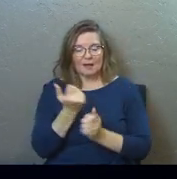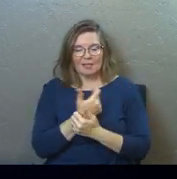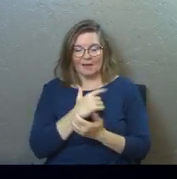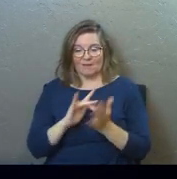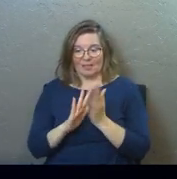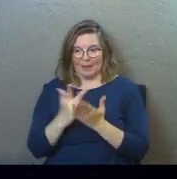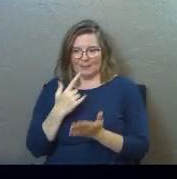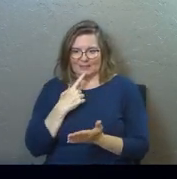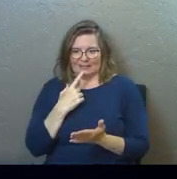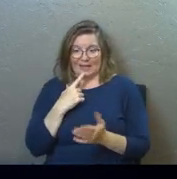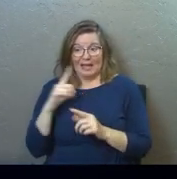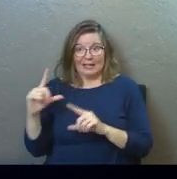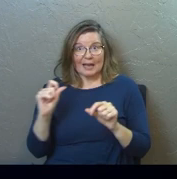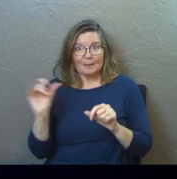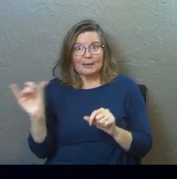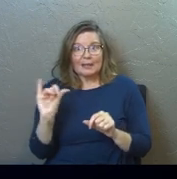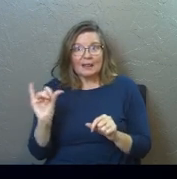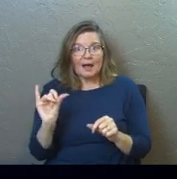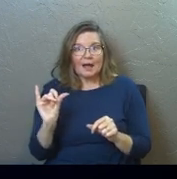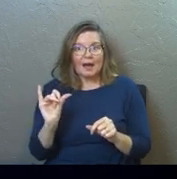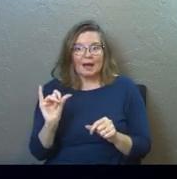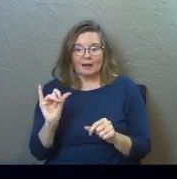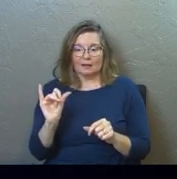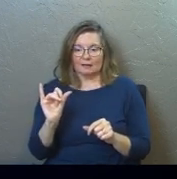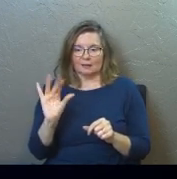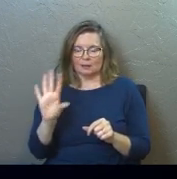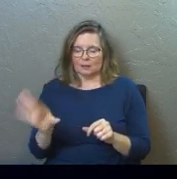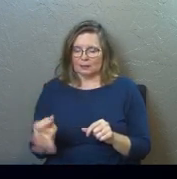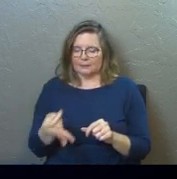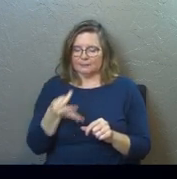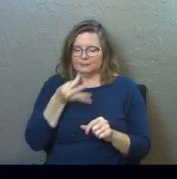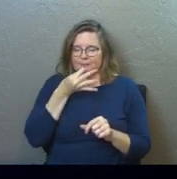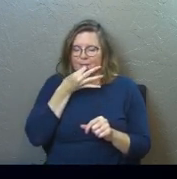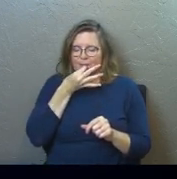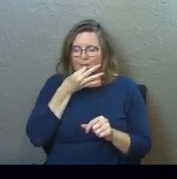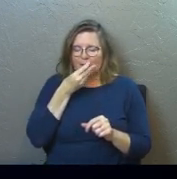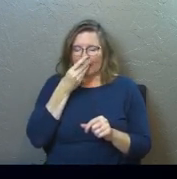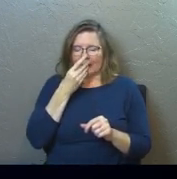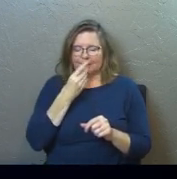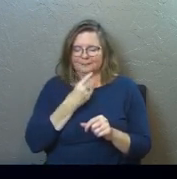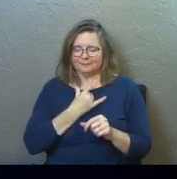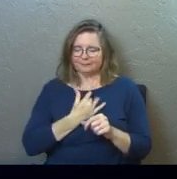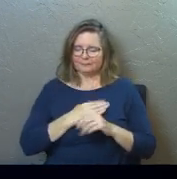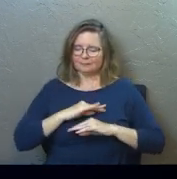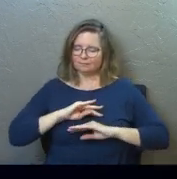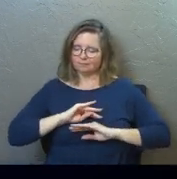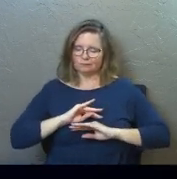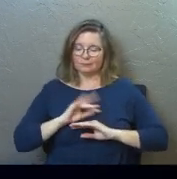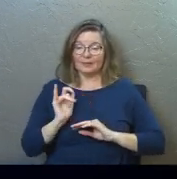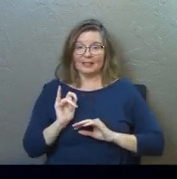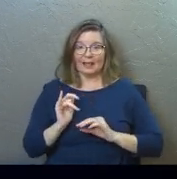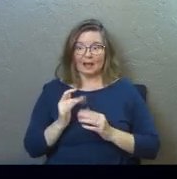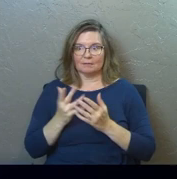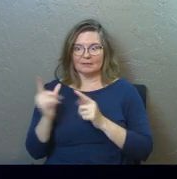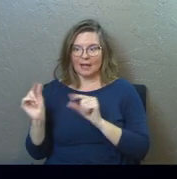love how the Bible does this, especially in the book of Proverbs, it could have just told you it was tasty, but they're like, oh no, it's like choice morsels that go all the way